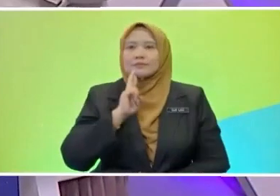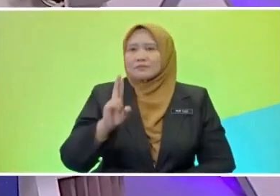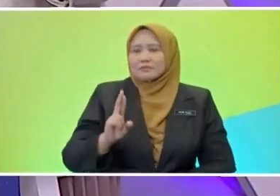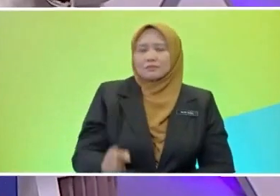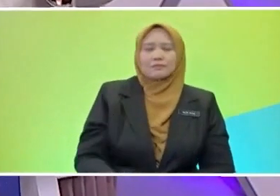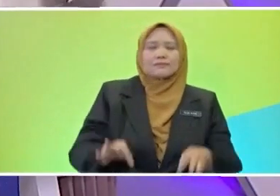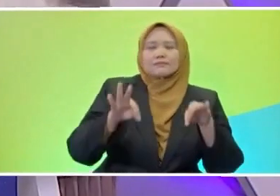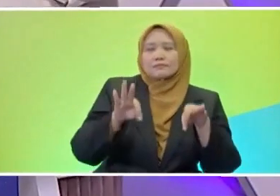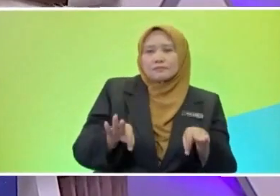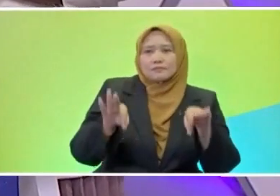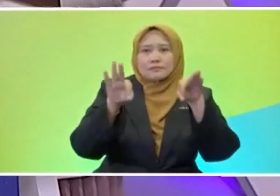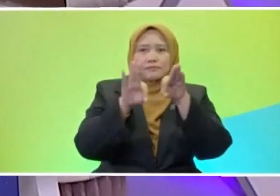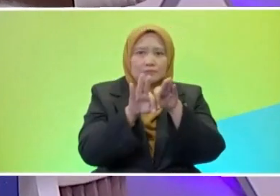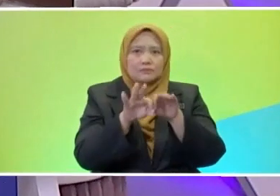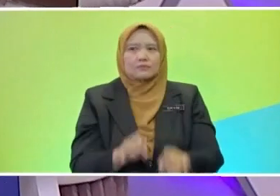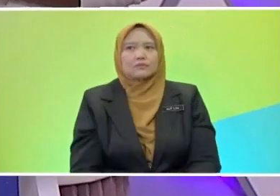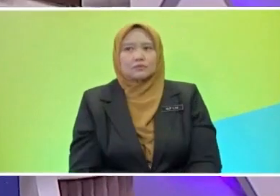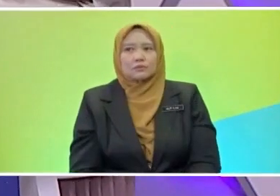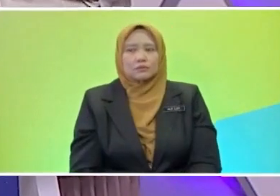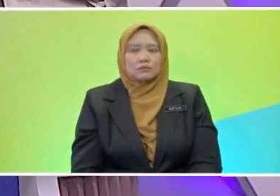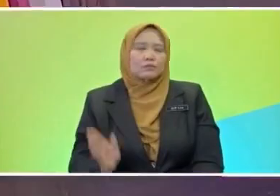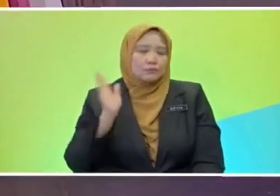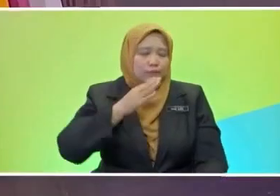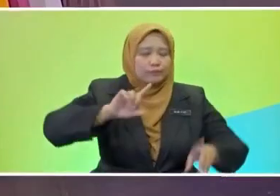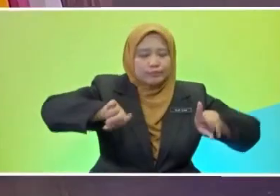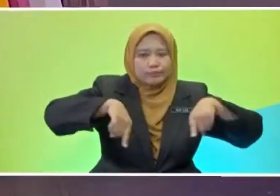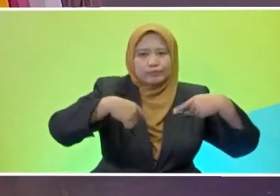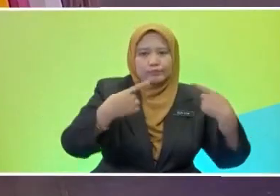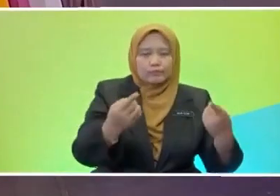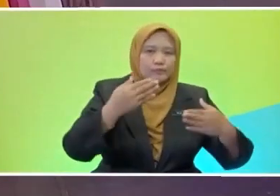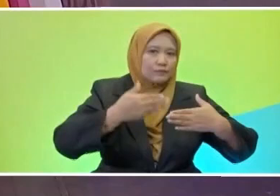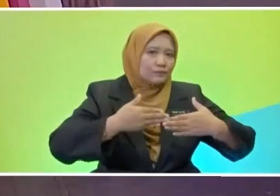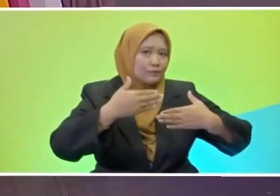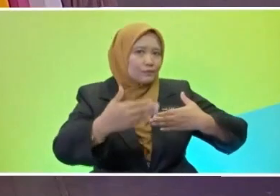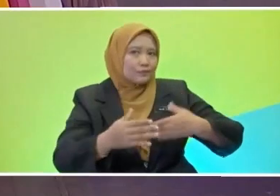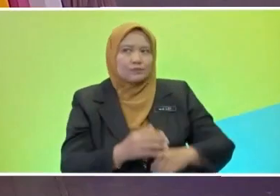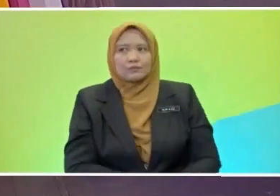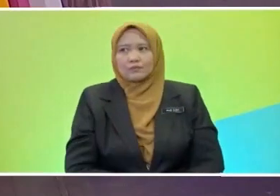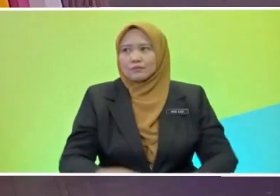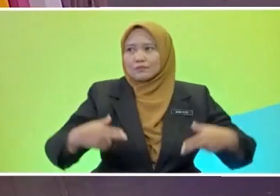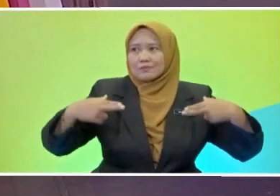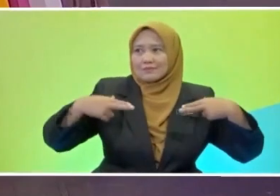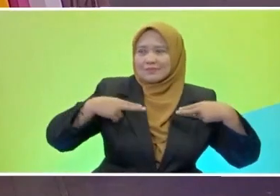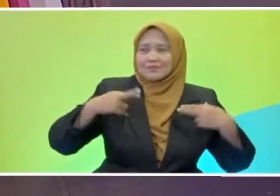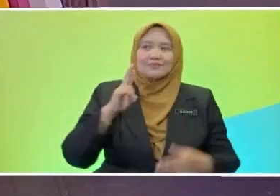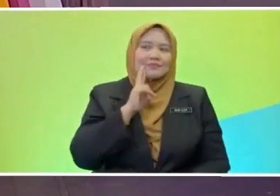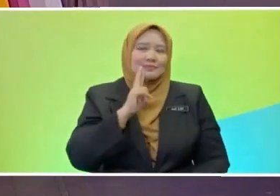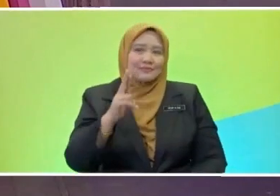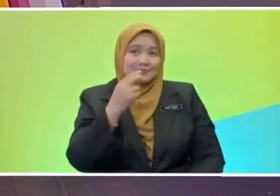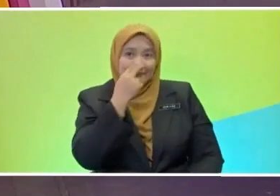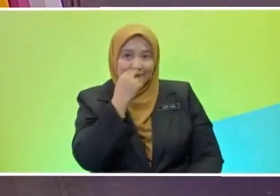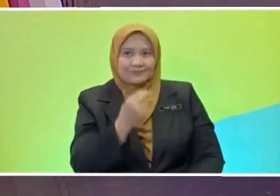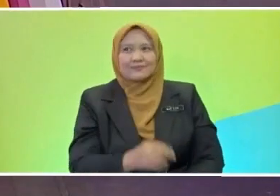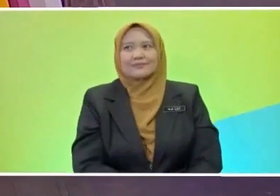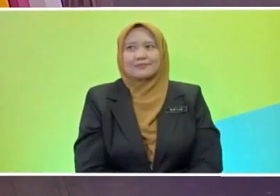So, let's go on to the next segment. Okay, and not just that, teacher. Holidays are also fun. That's right. So,